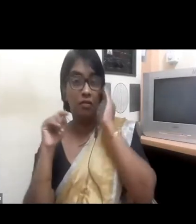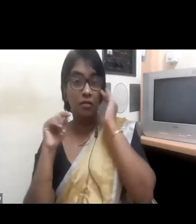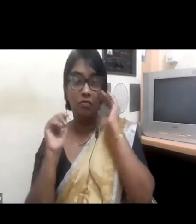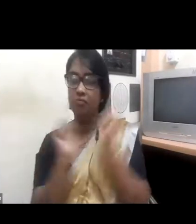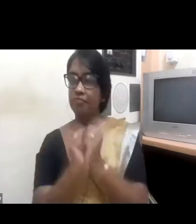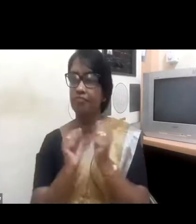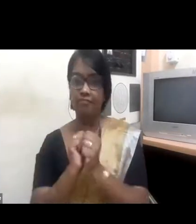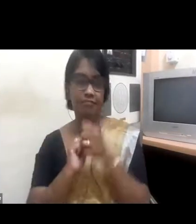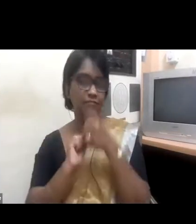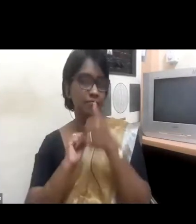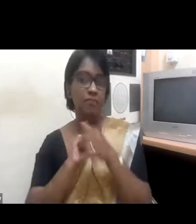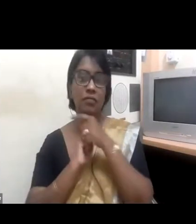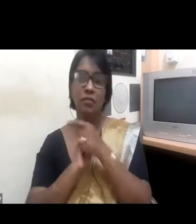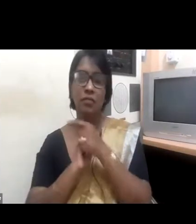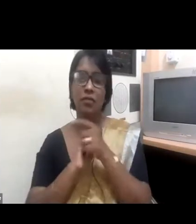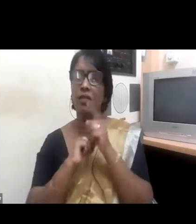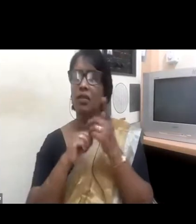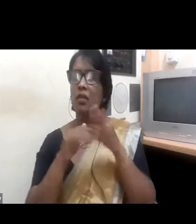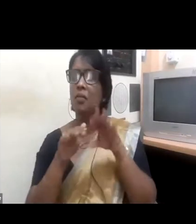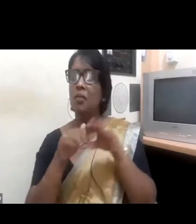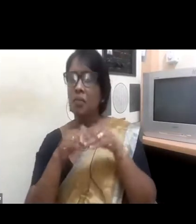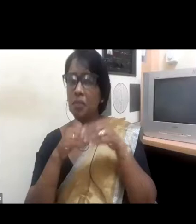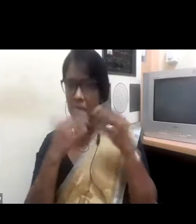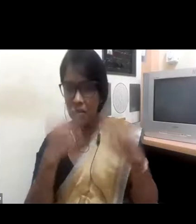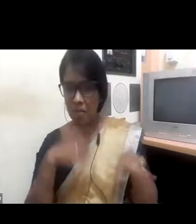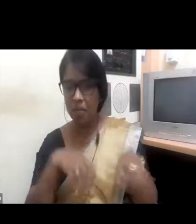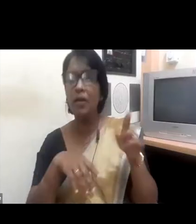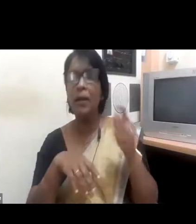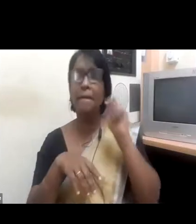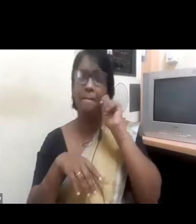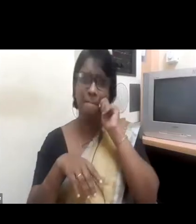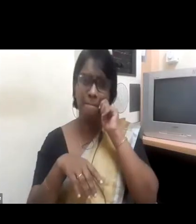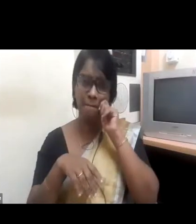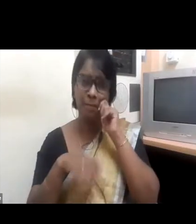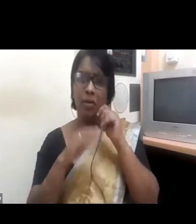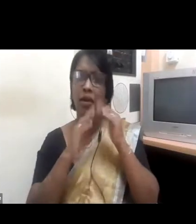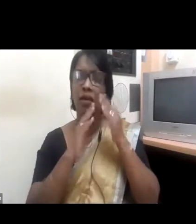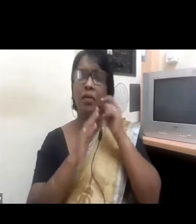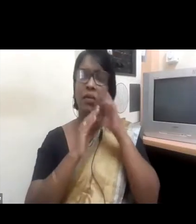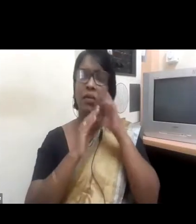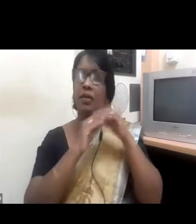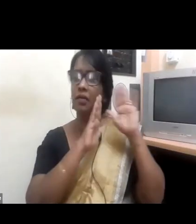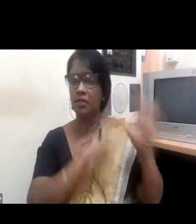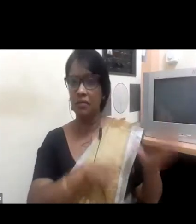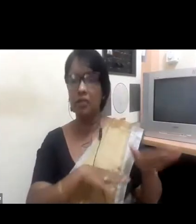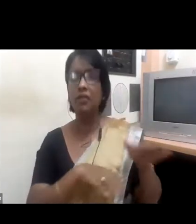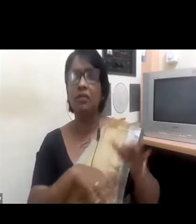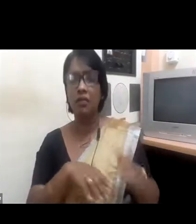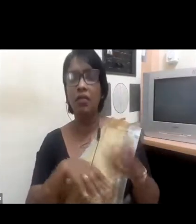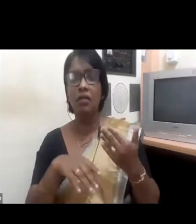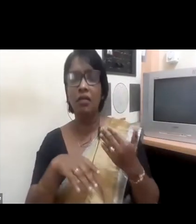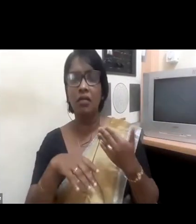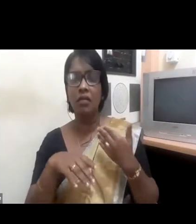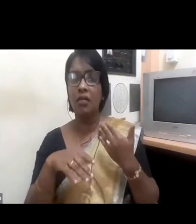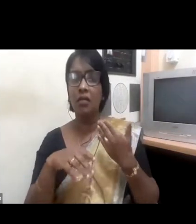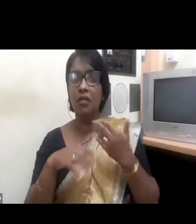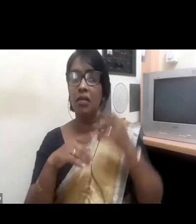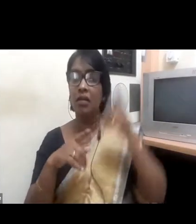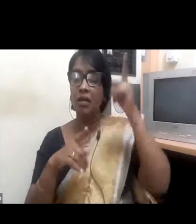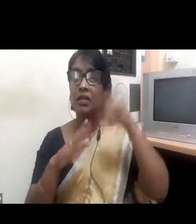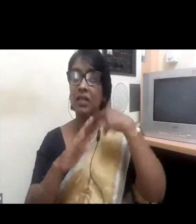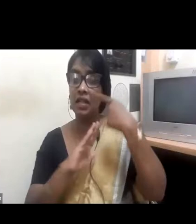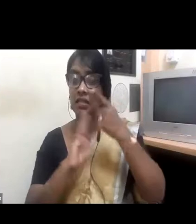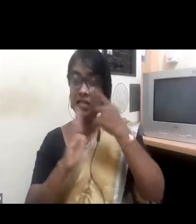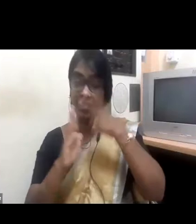the men ask them to just stay at home. So, we lose them. Sri Lanka loses them, hospitality industry